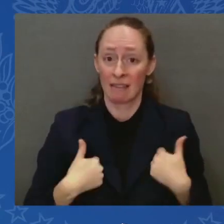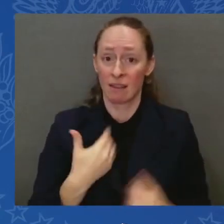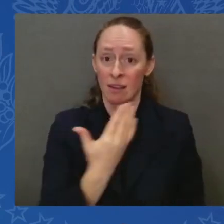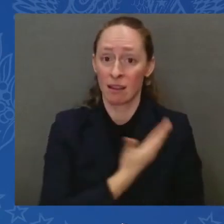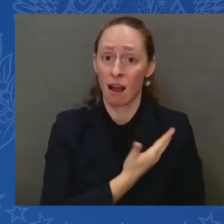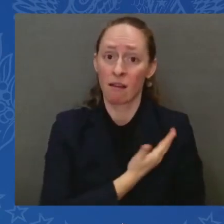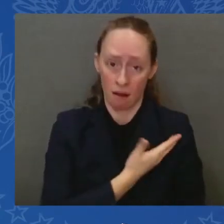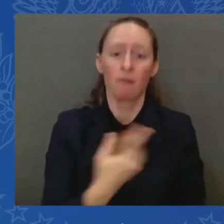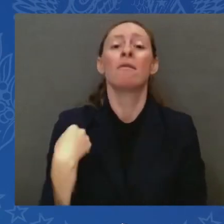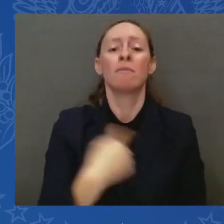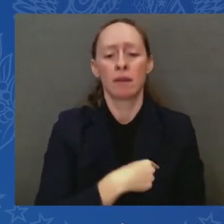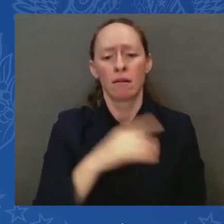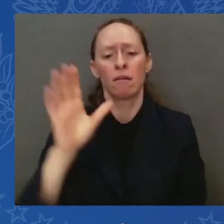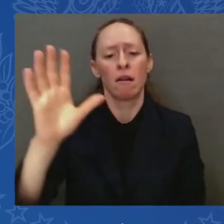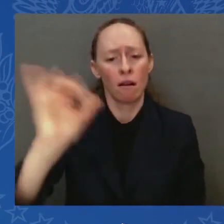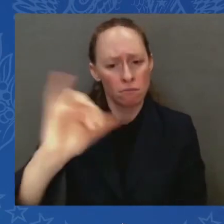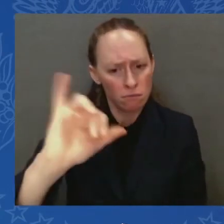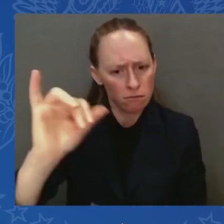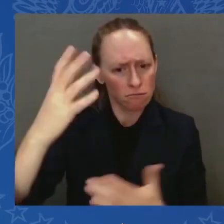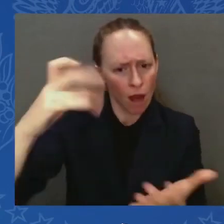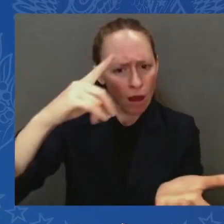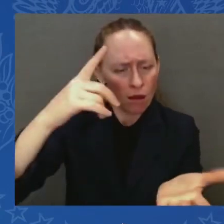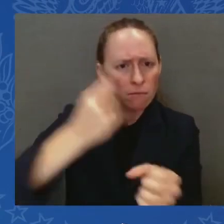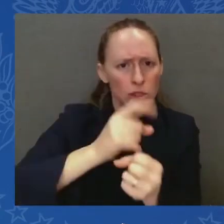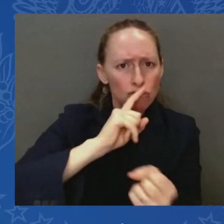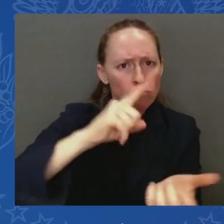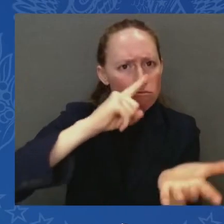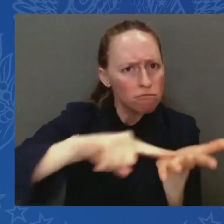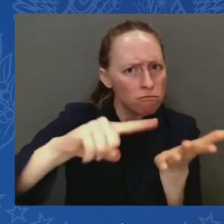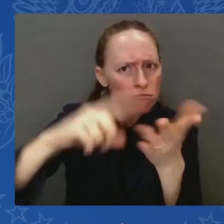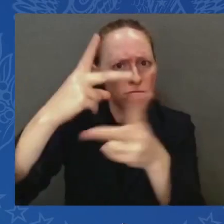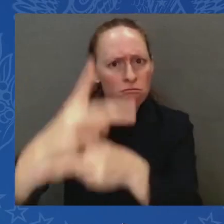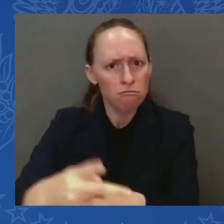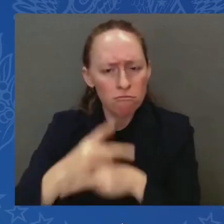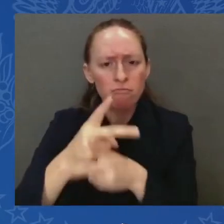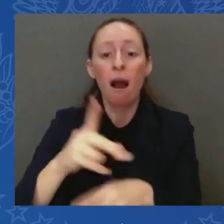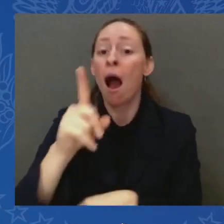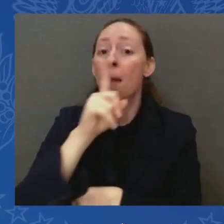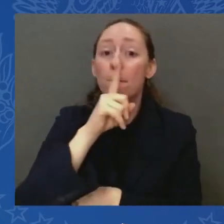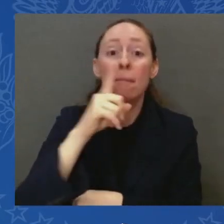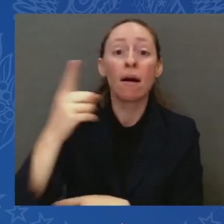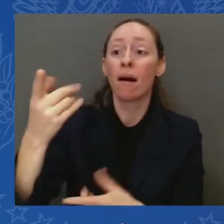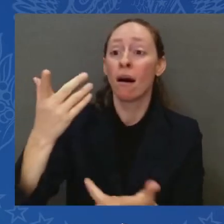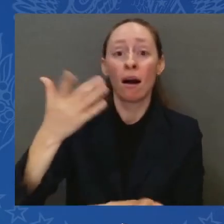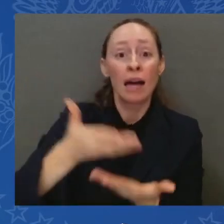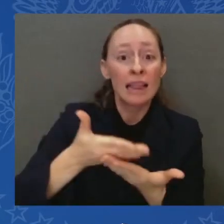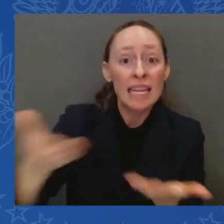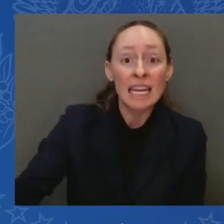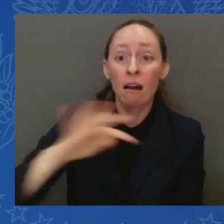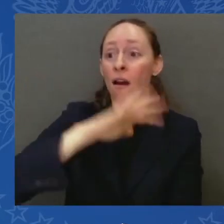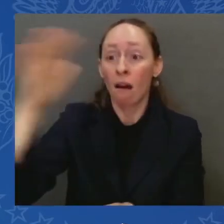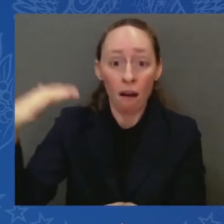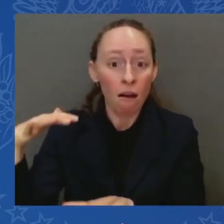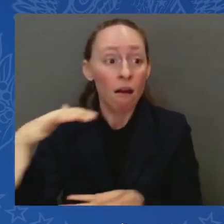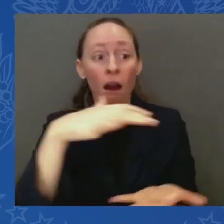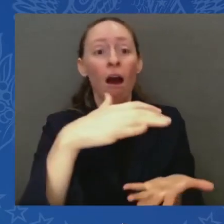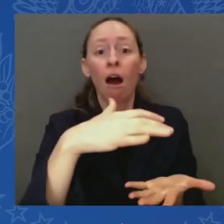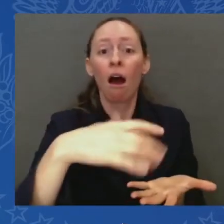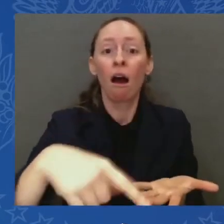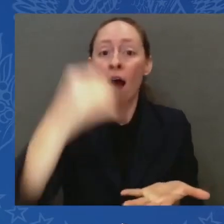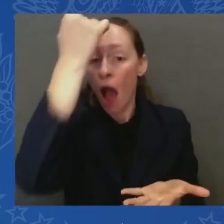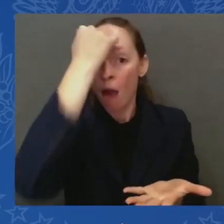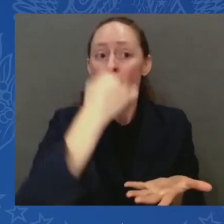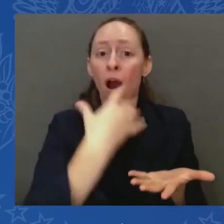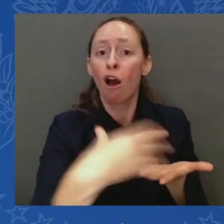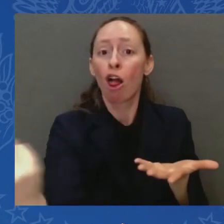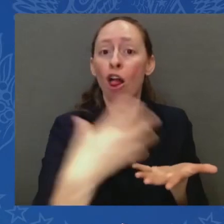I agree to humanitarian assistance can begin to move from Egypt to Gaza. Let me be clear.